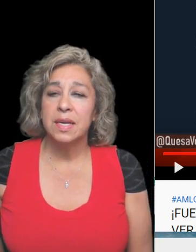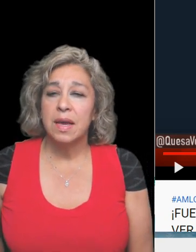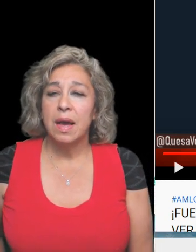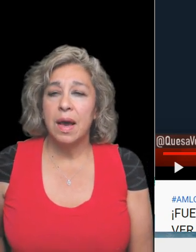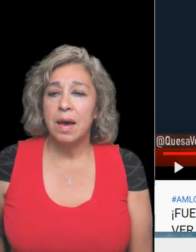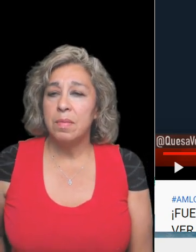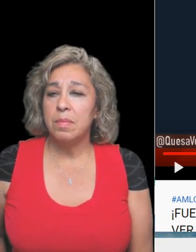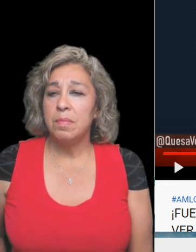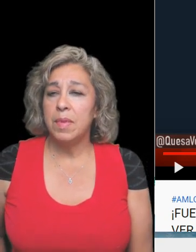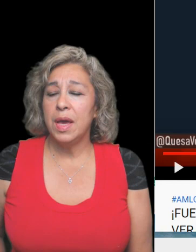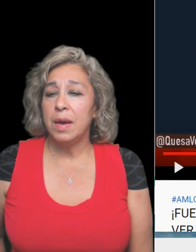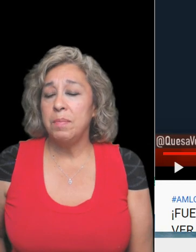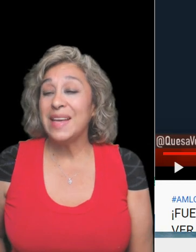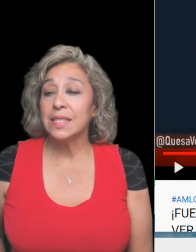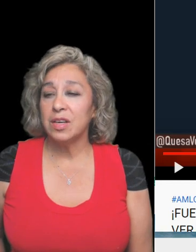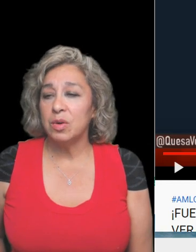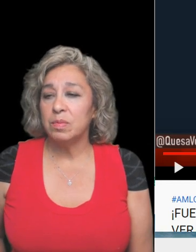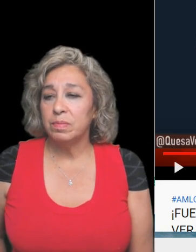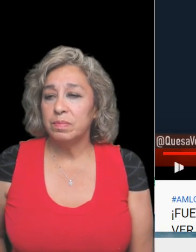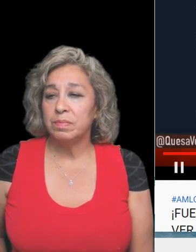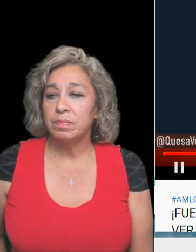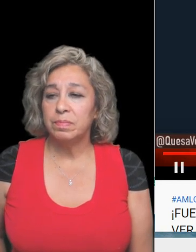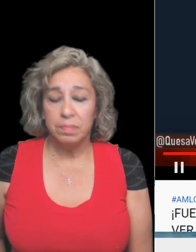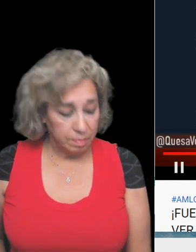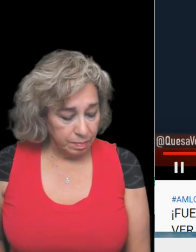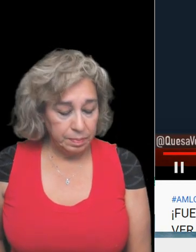Mexico.